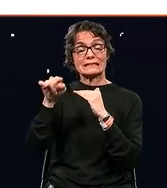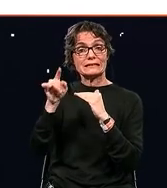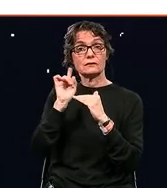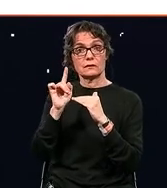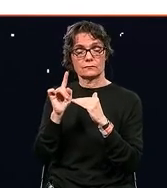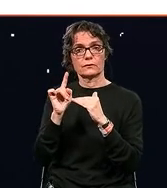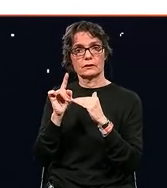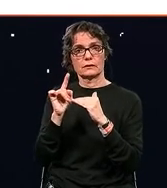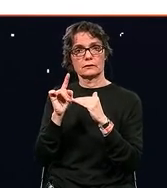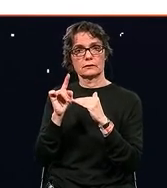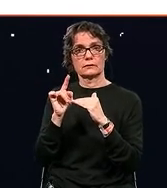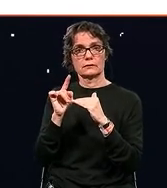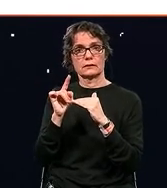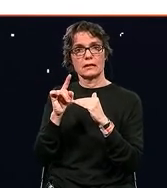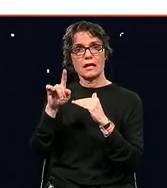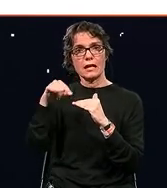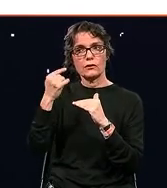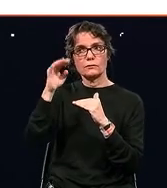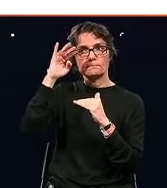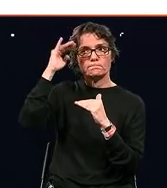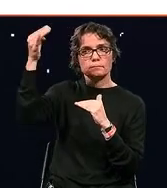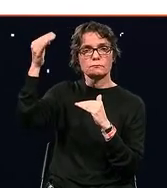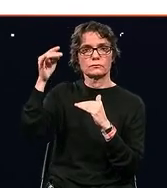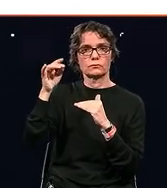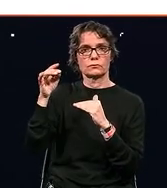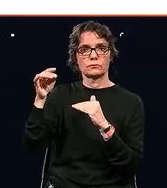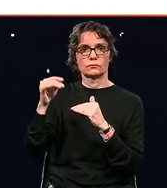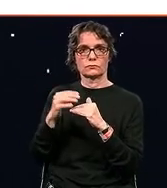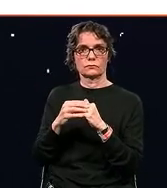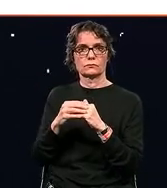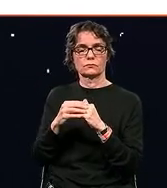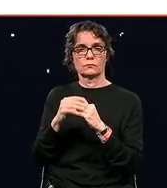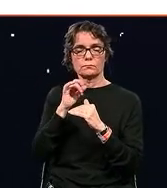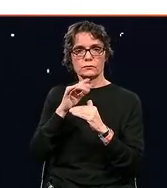we do needs to be designed with me.